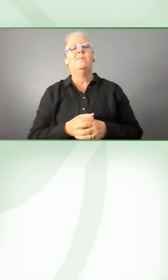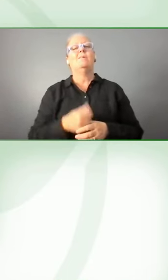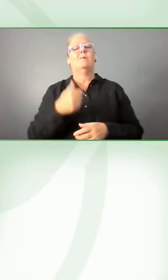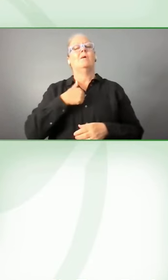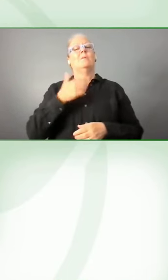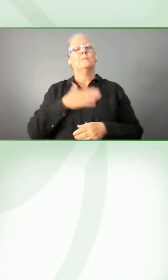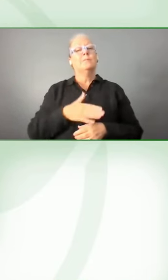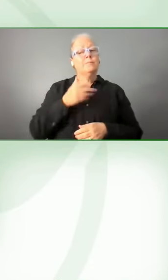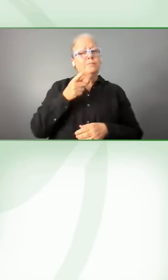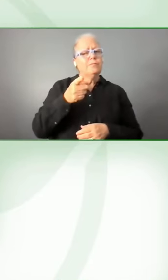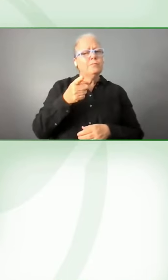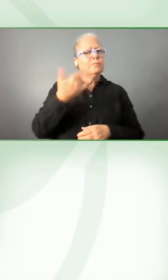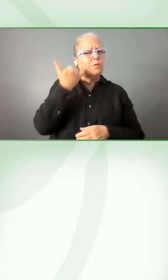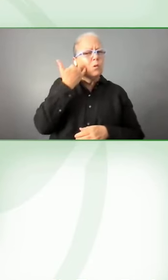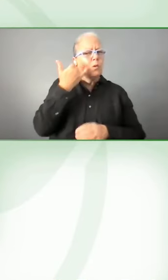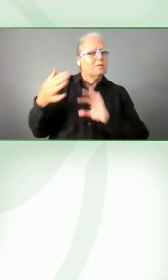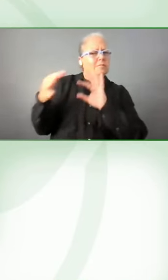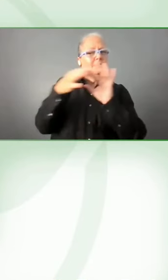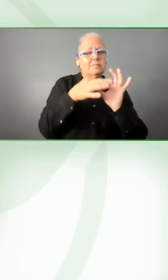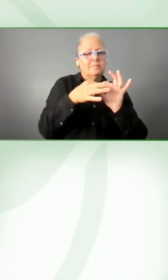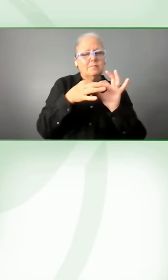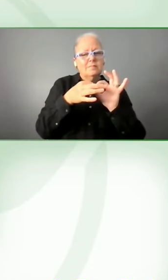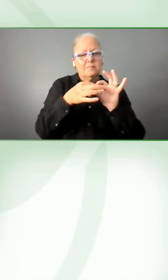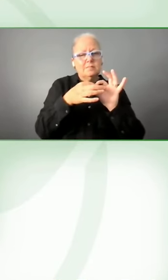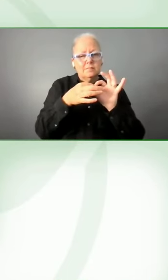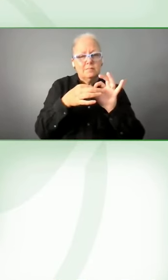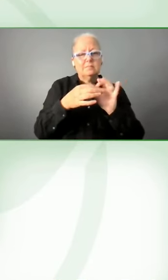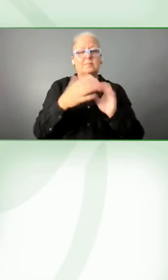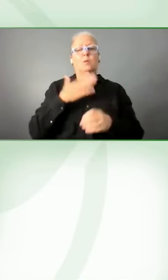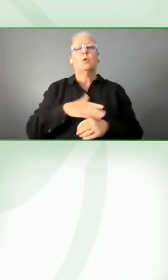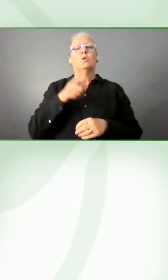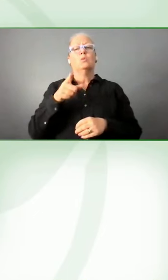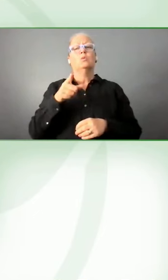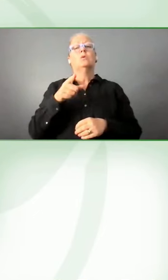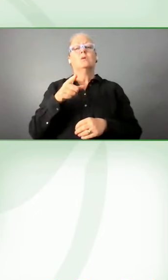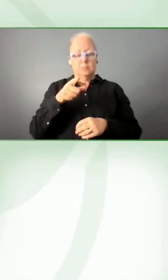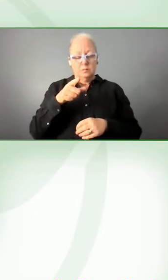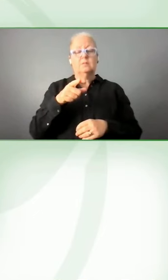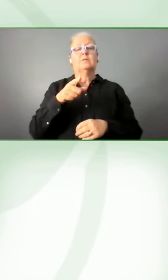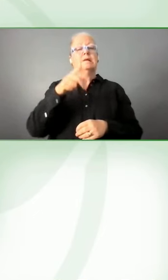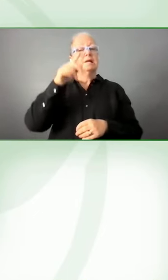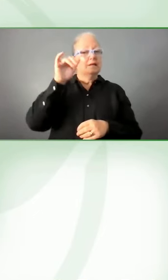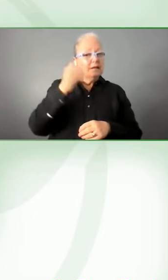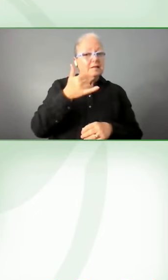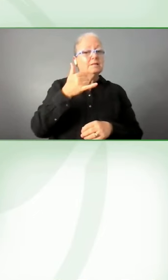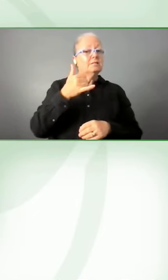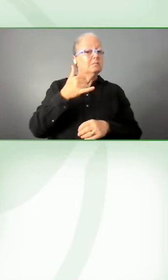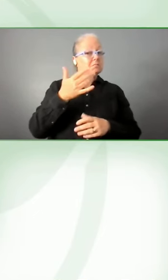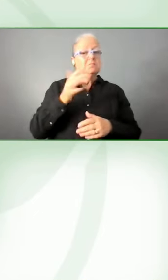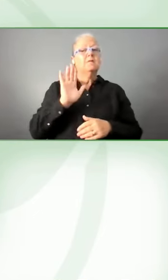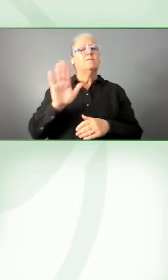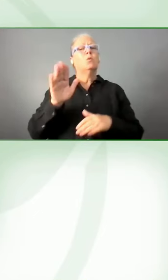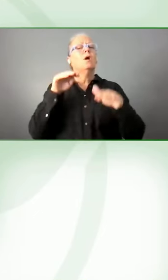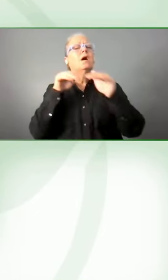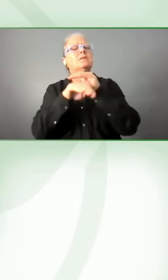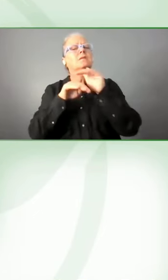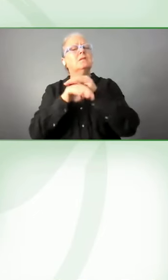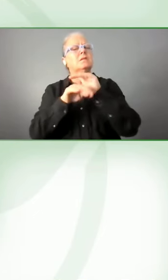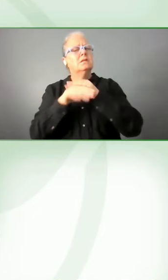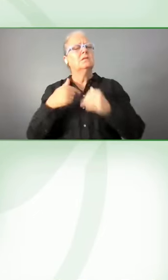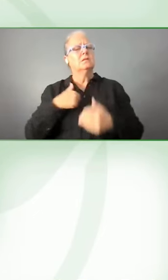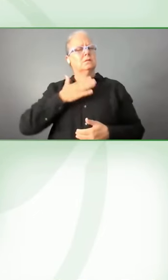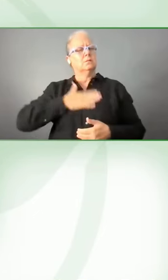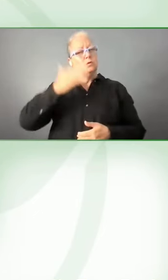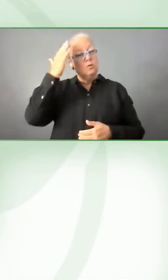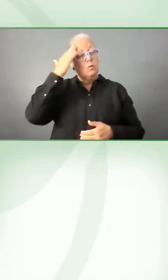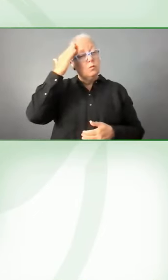just a quick nod to the work Benetech's done on the rigor on accessibility. You know, it's very easy in many